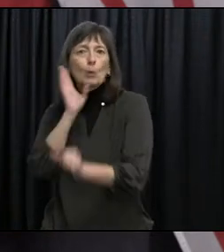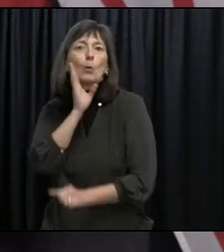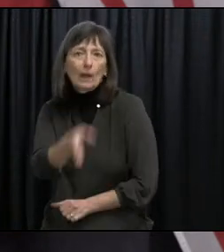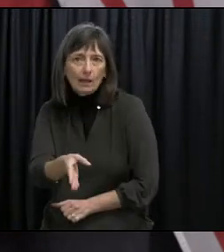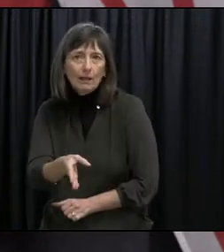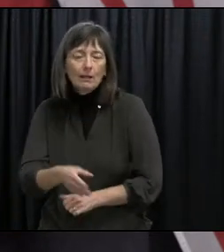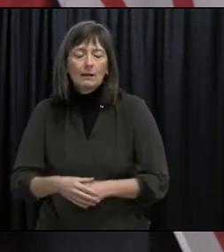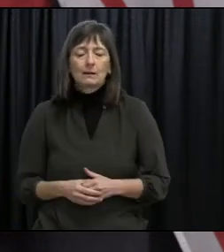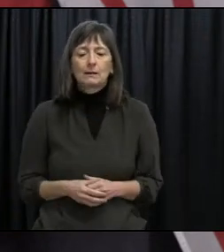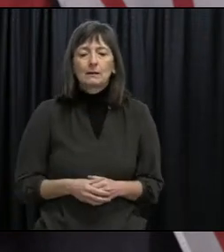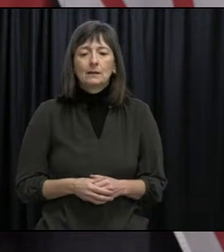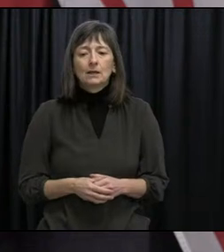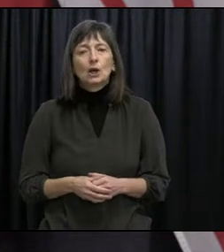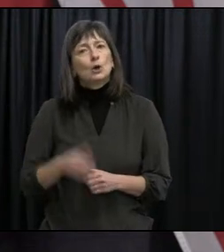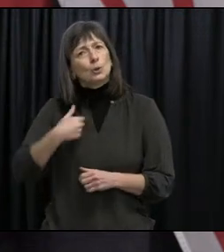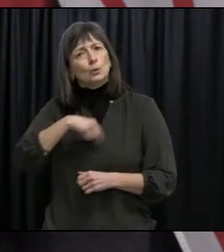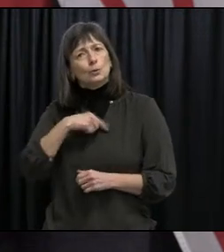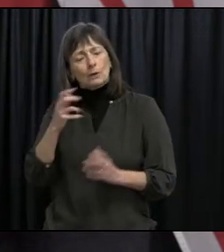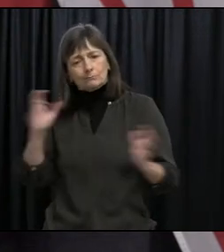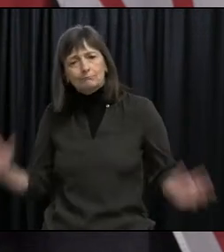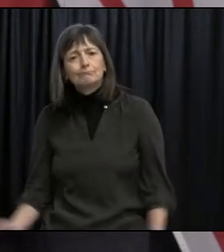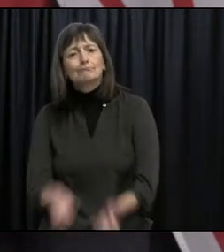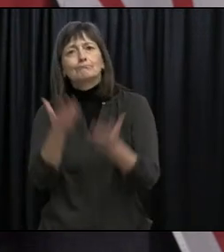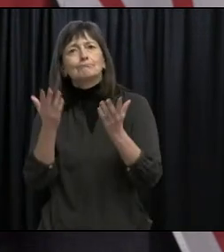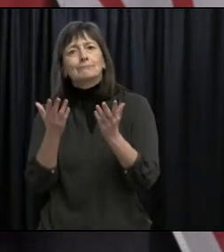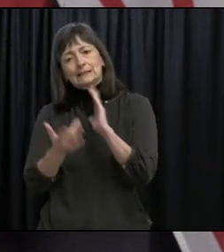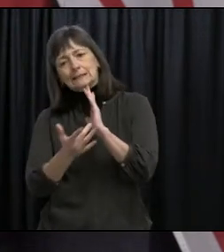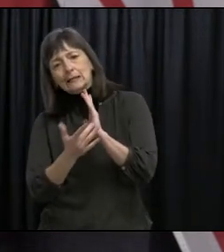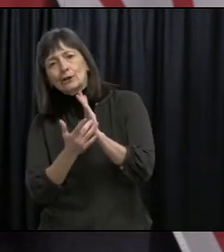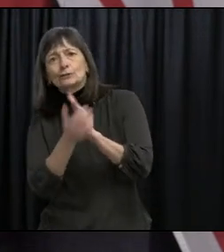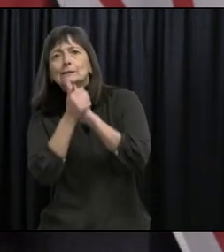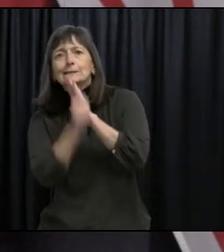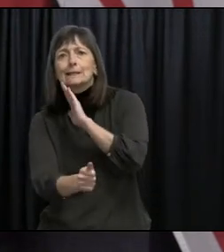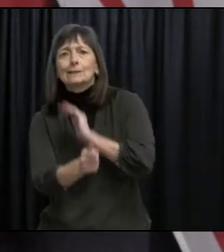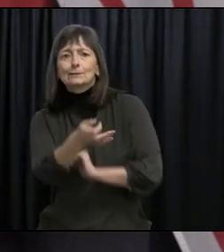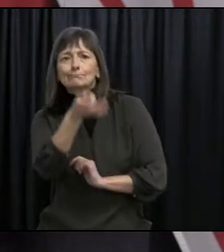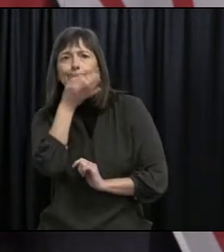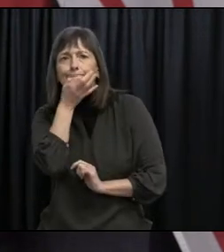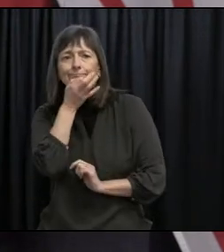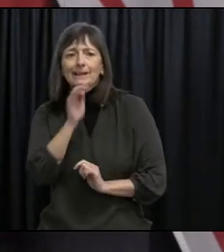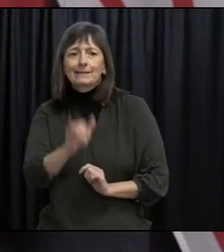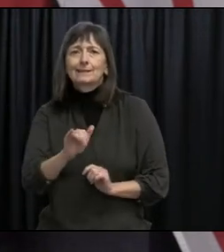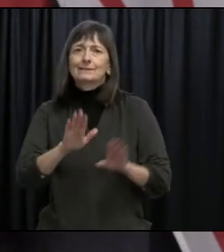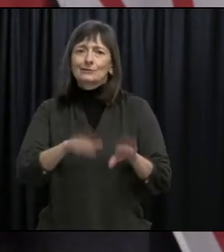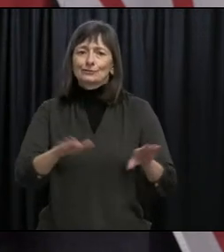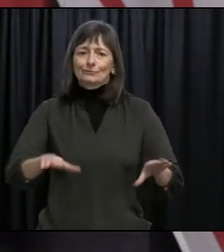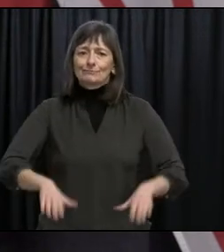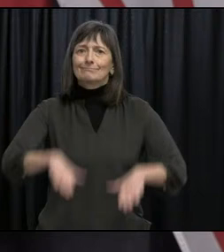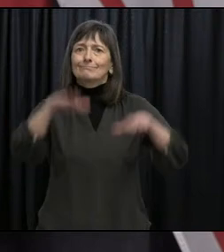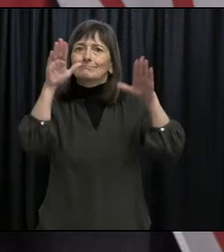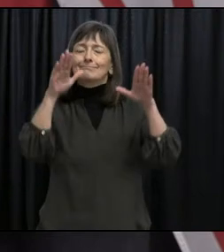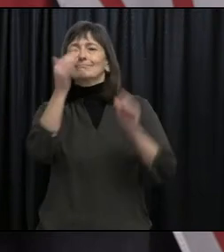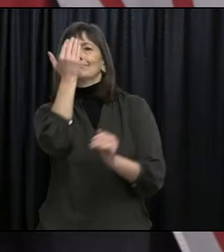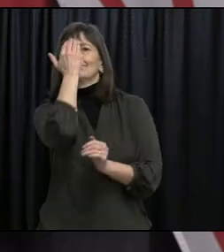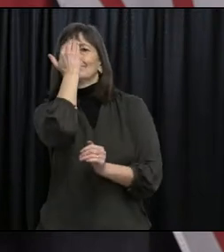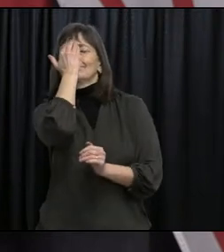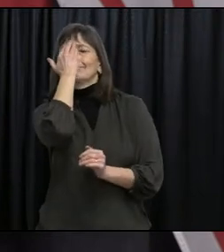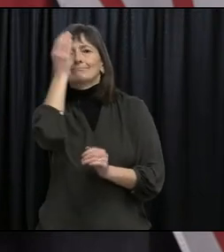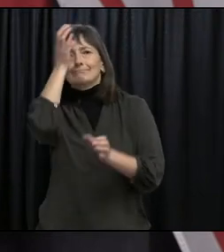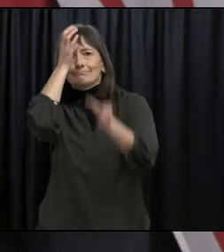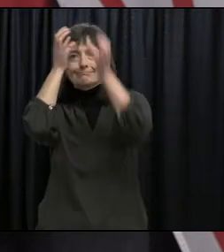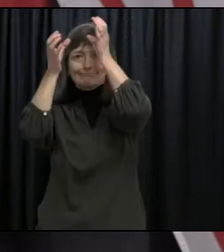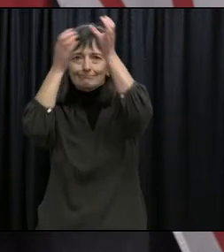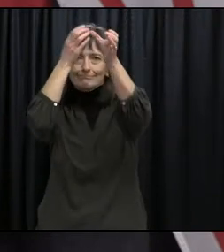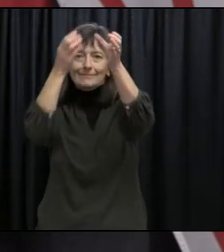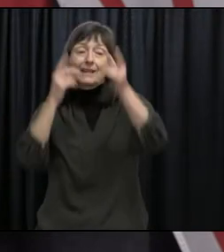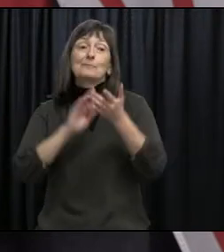foster the technological prowess of this generation, and we believe that this will support our future technology